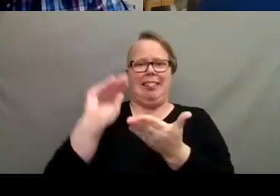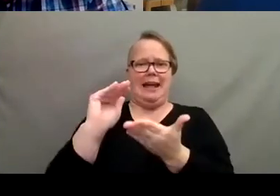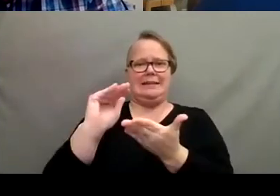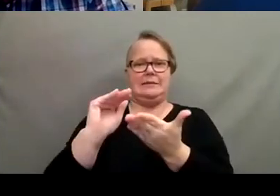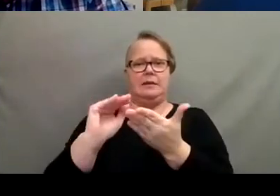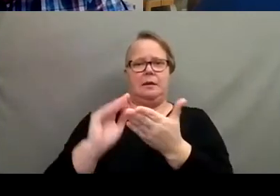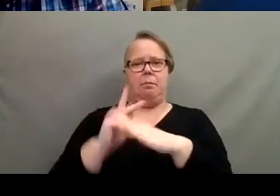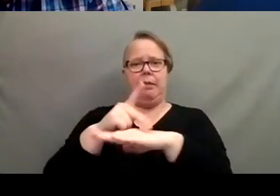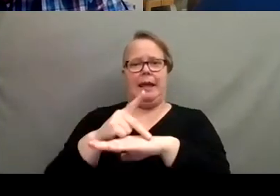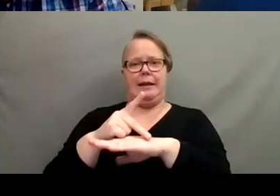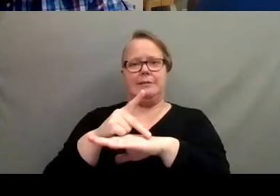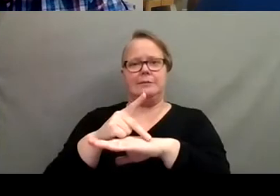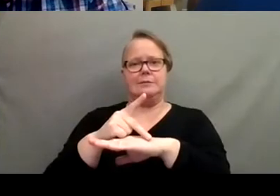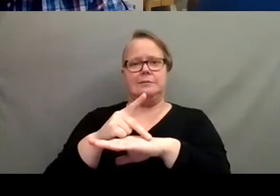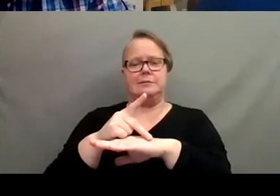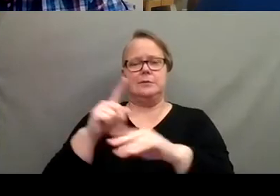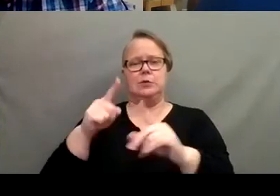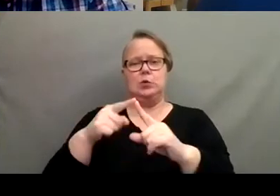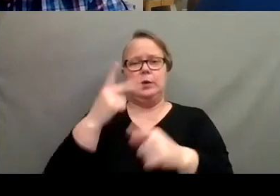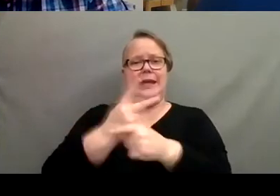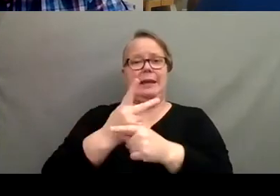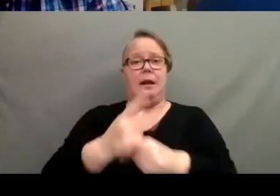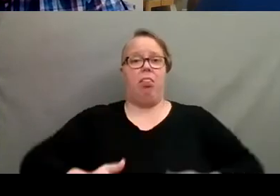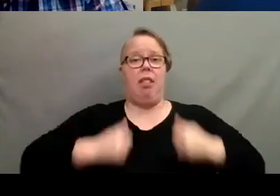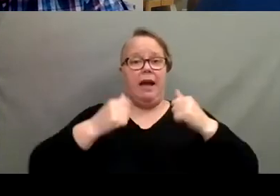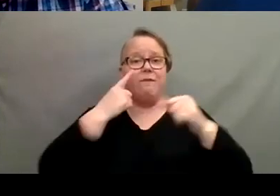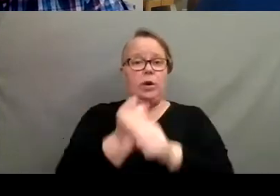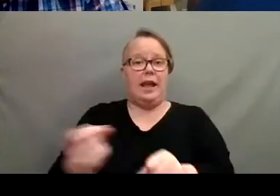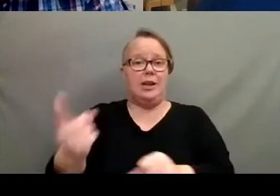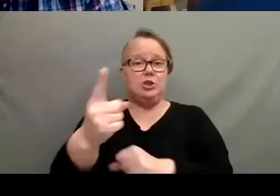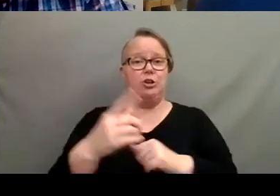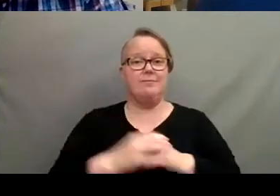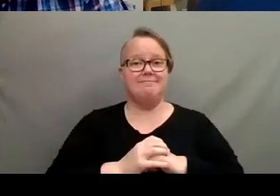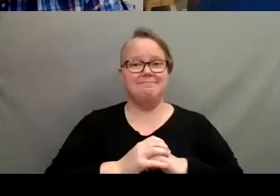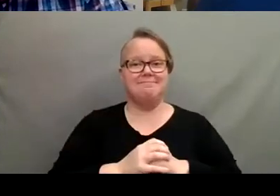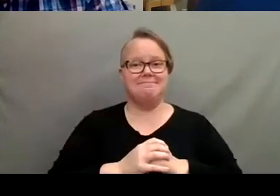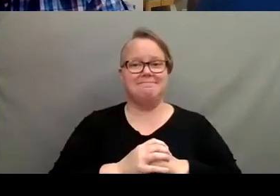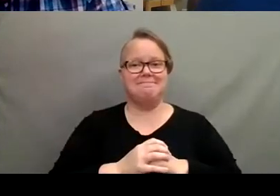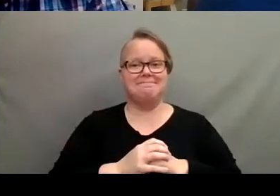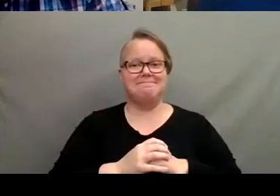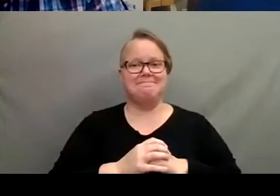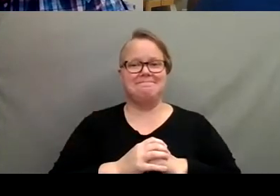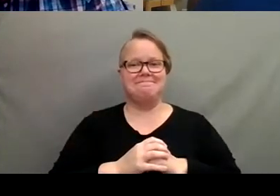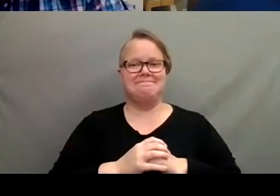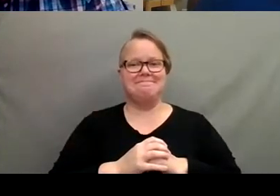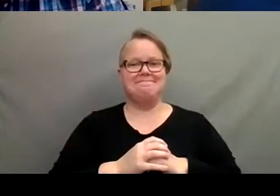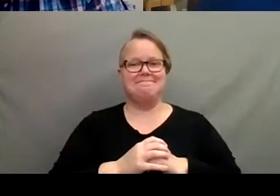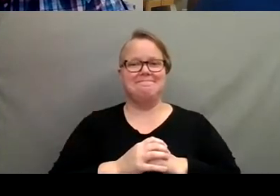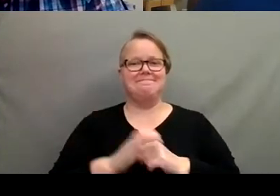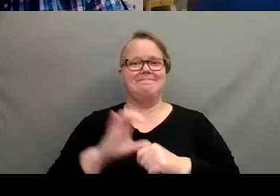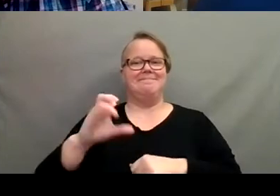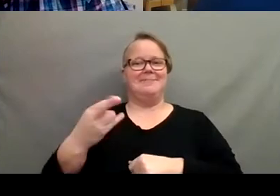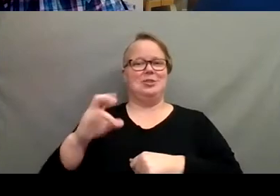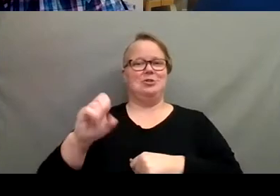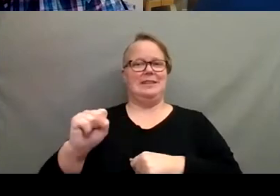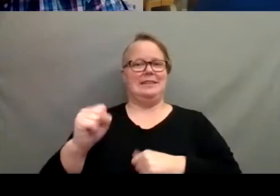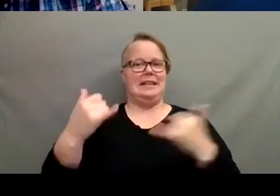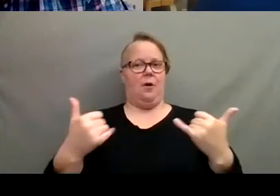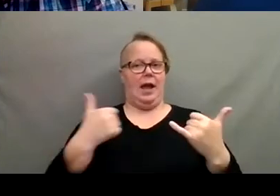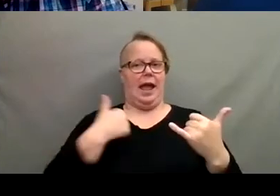material to, uh, kind of keep alive for the next season. That's what I do. Now I have a strategy for at least